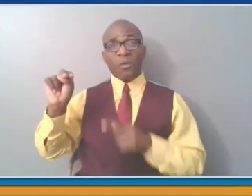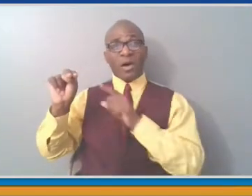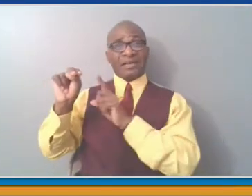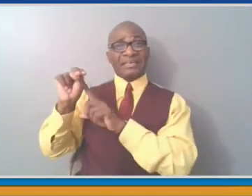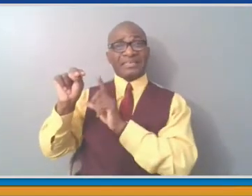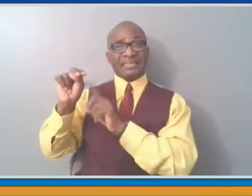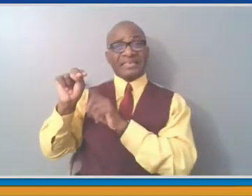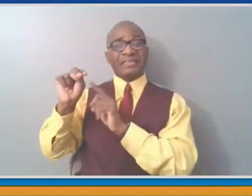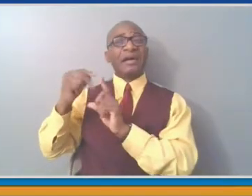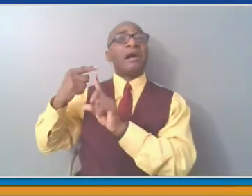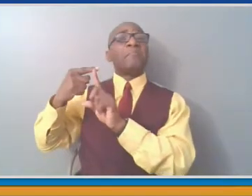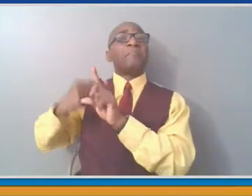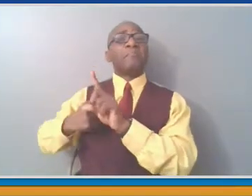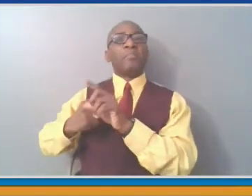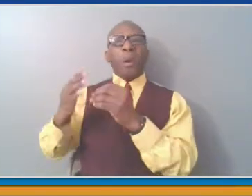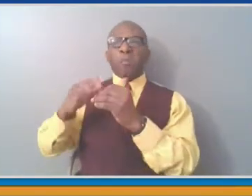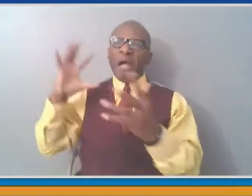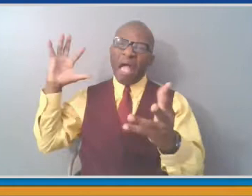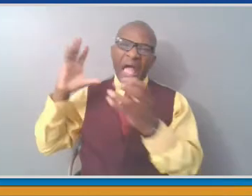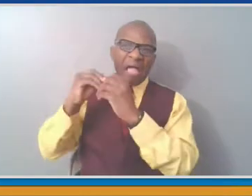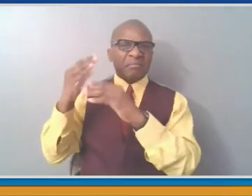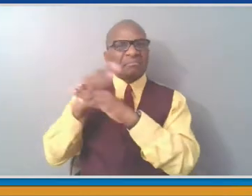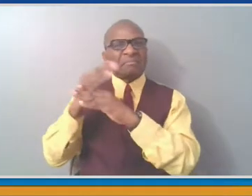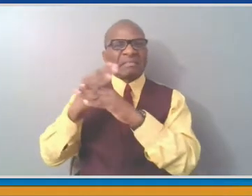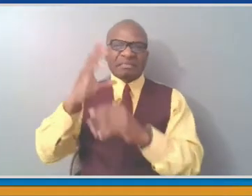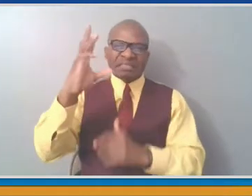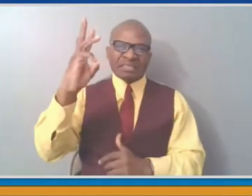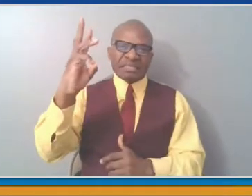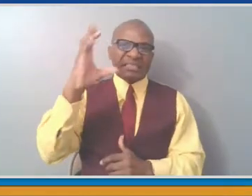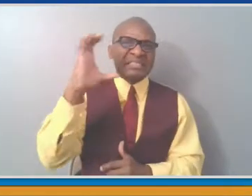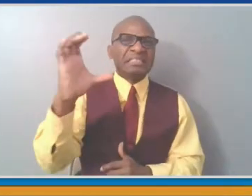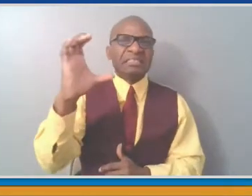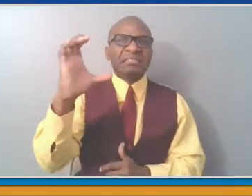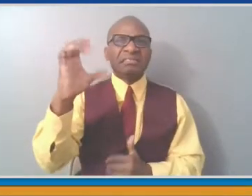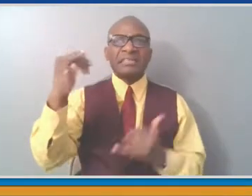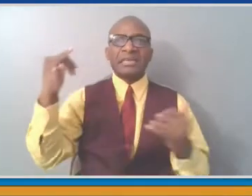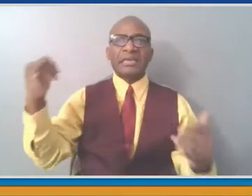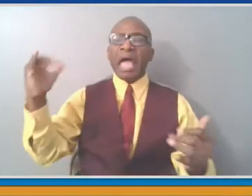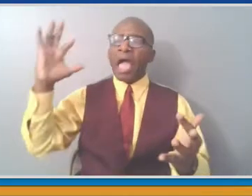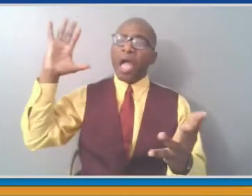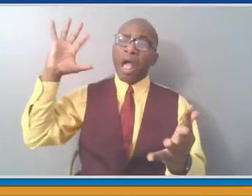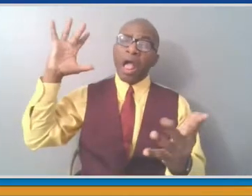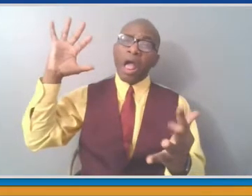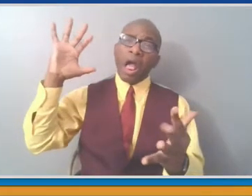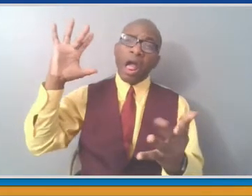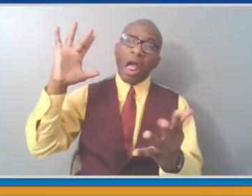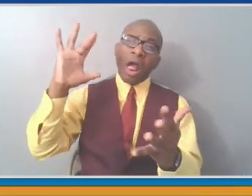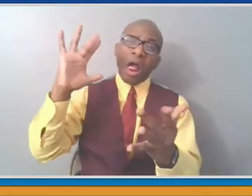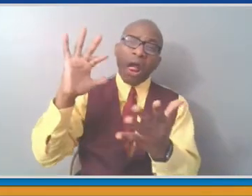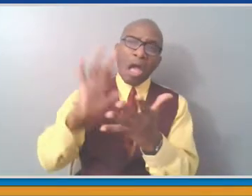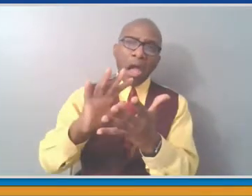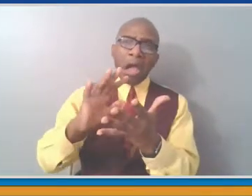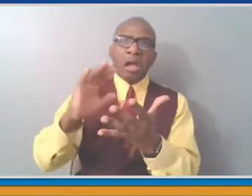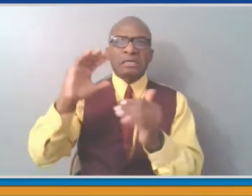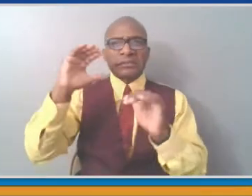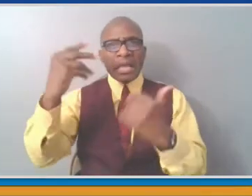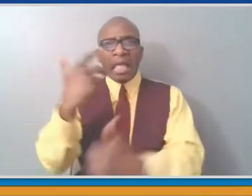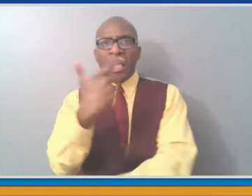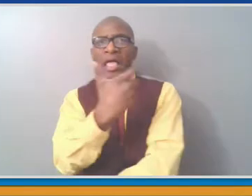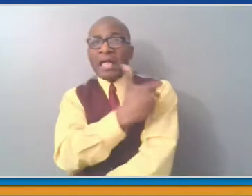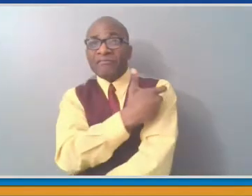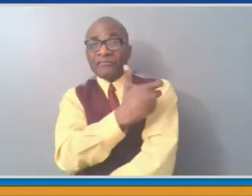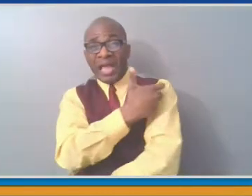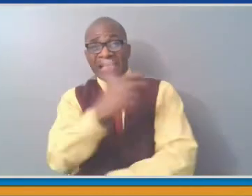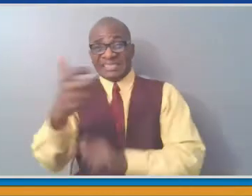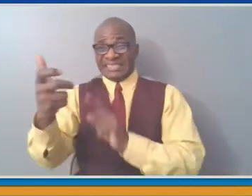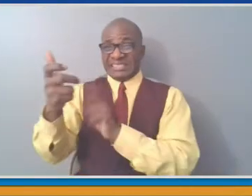that the vaccinations are making less severe those cases that occur. And that means less likely that you'd wind